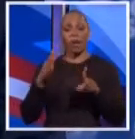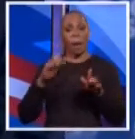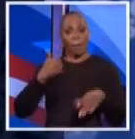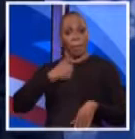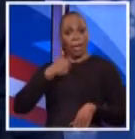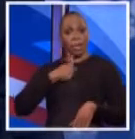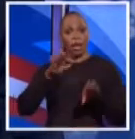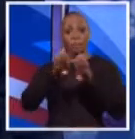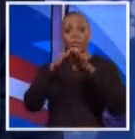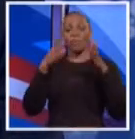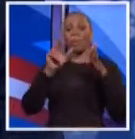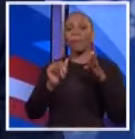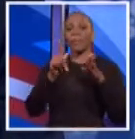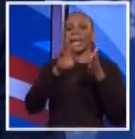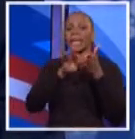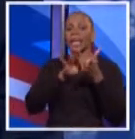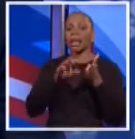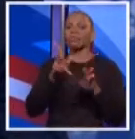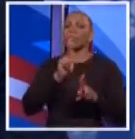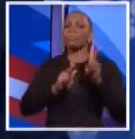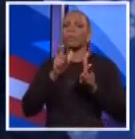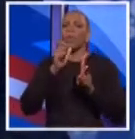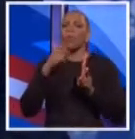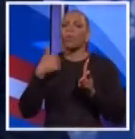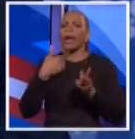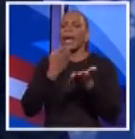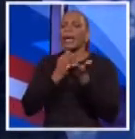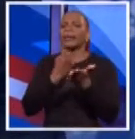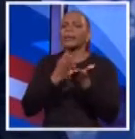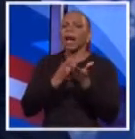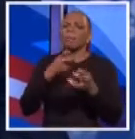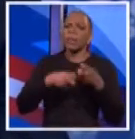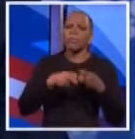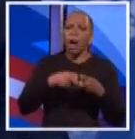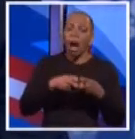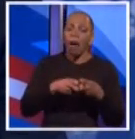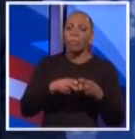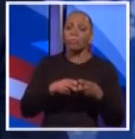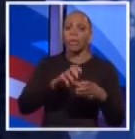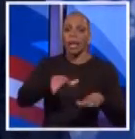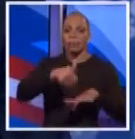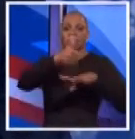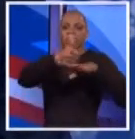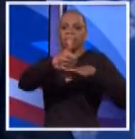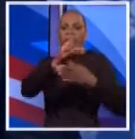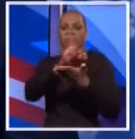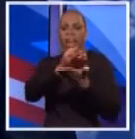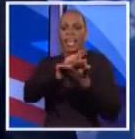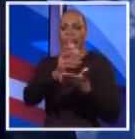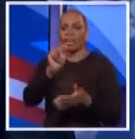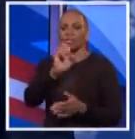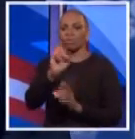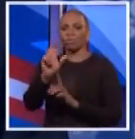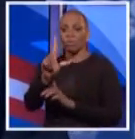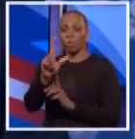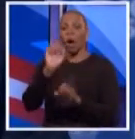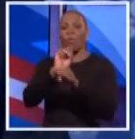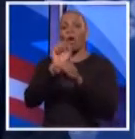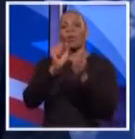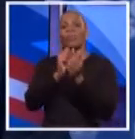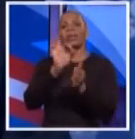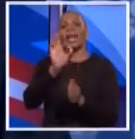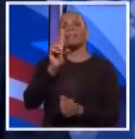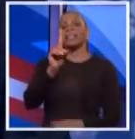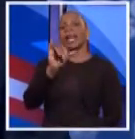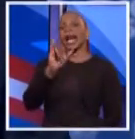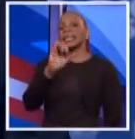economic issues in our city. I started Bank on Manhattan. I created a financial tool working with the FDIC and six other banks so that we can